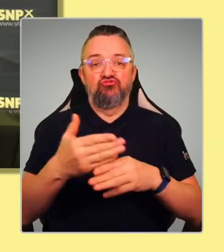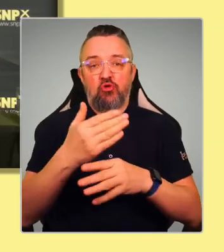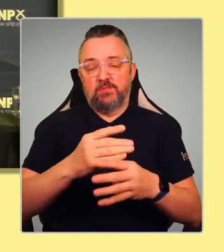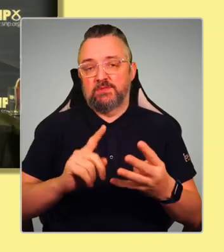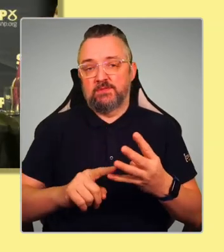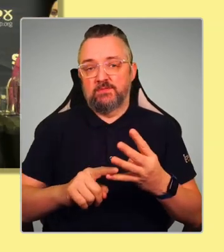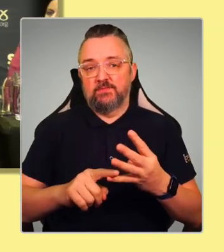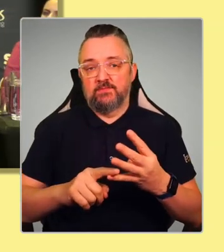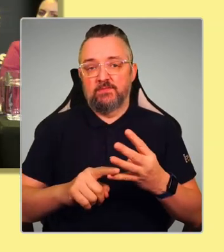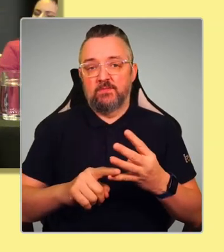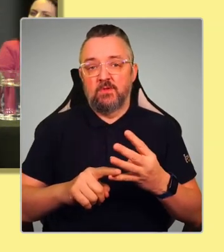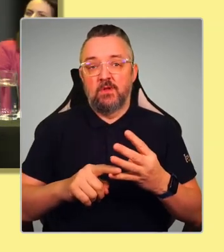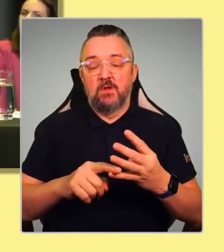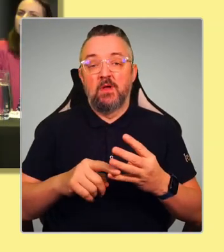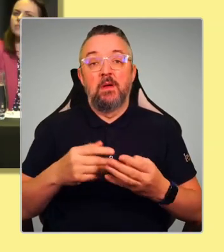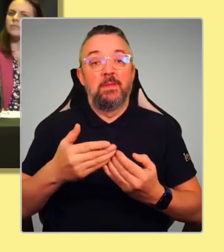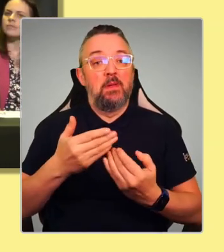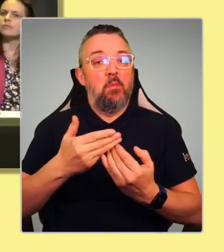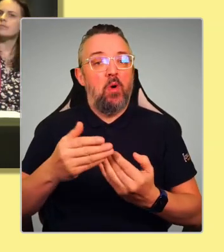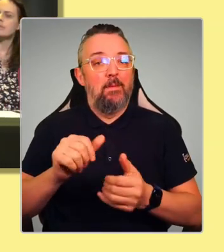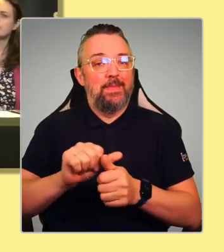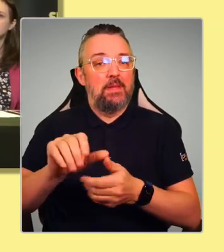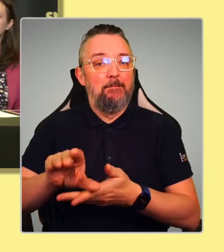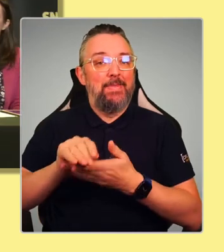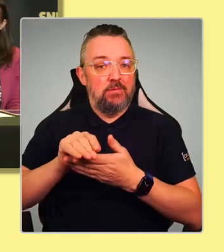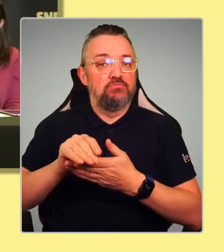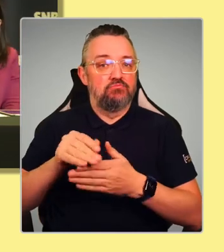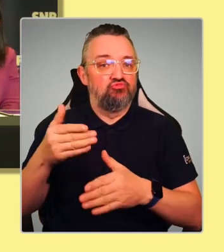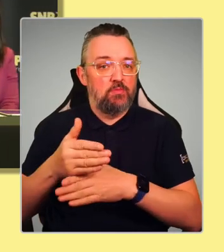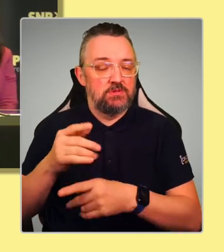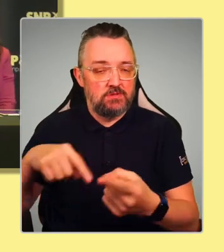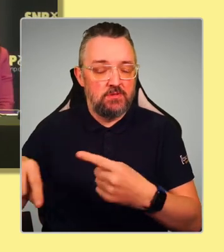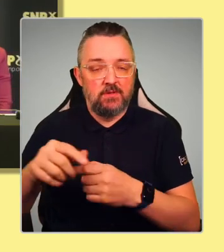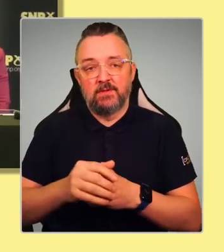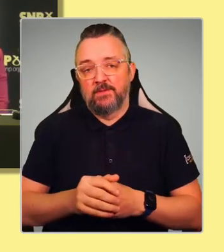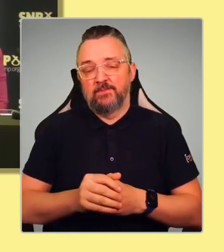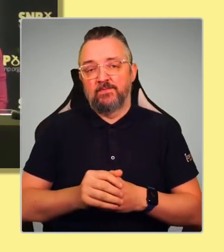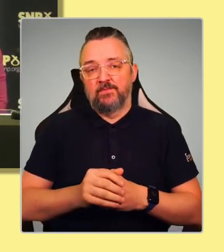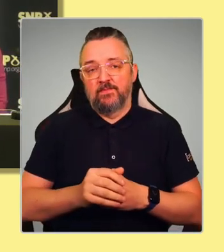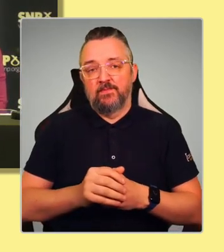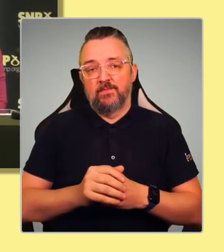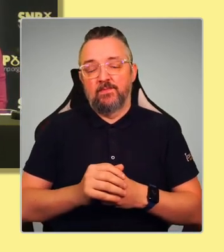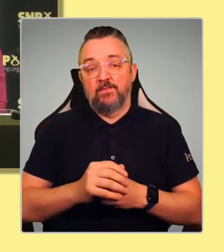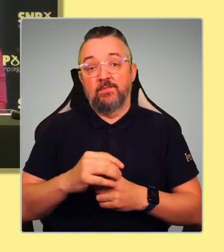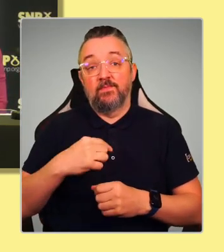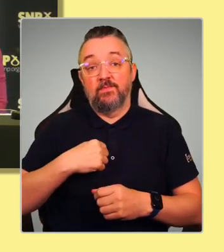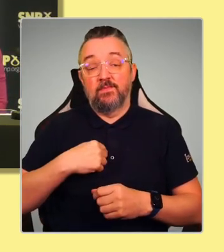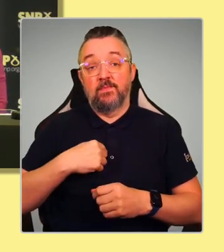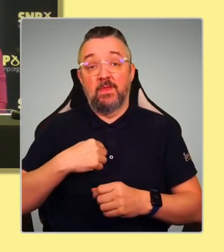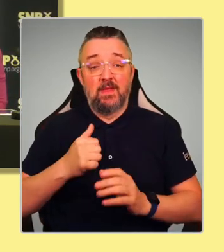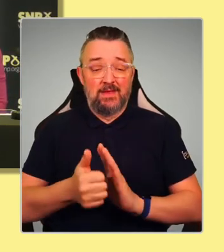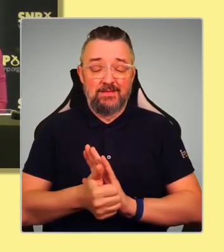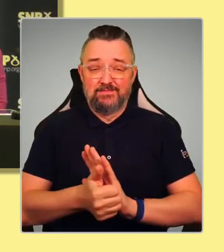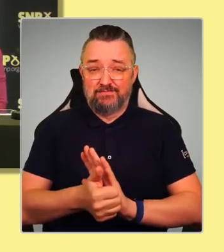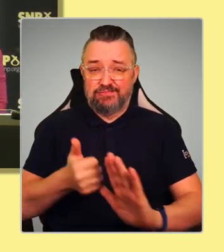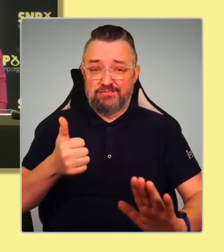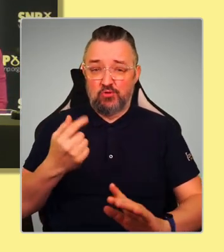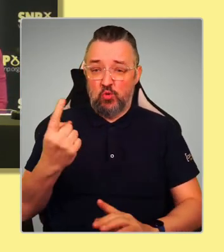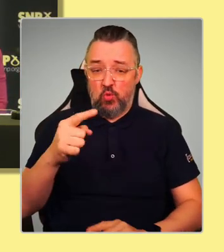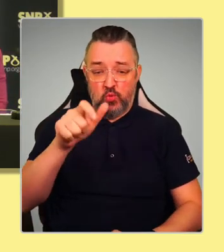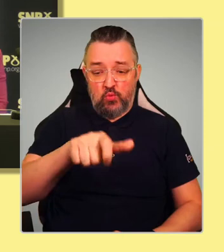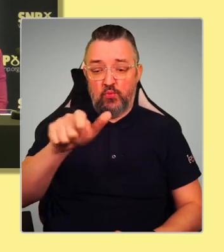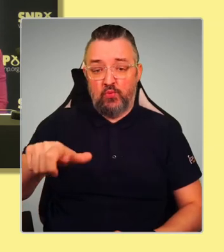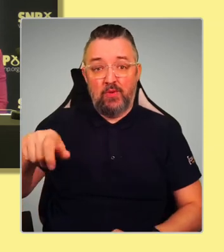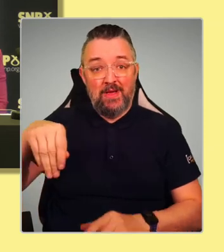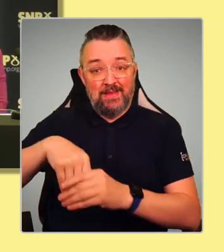jobs for people. I would put the absolute best talent that we have in the parliamentary group